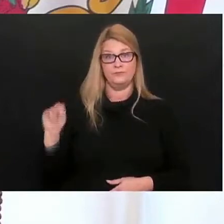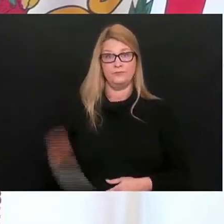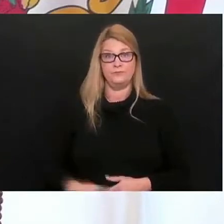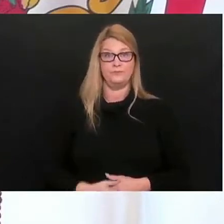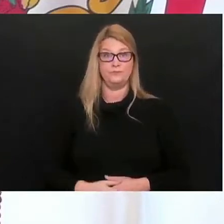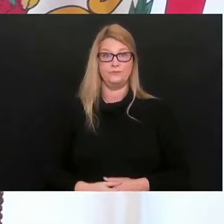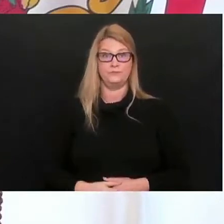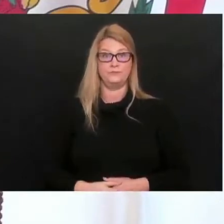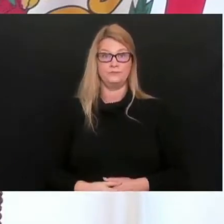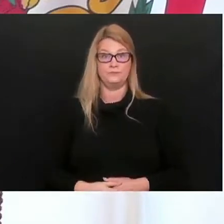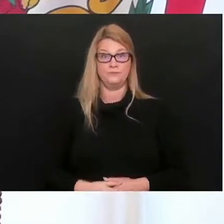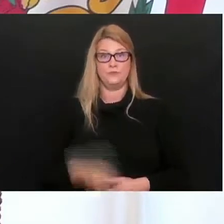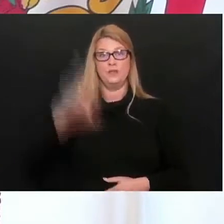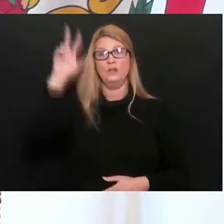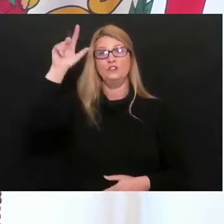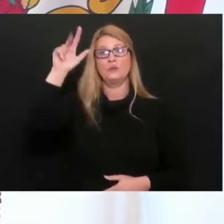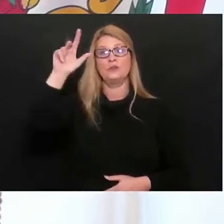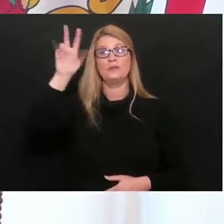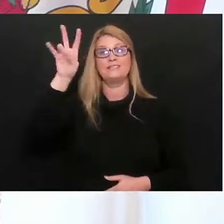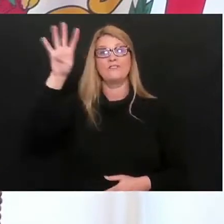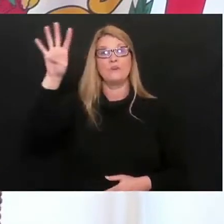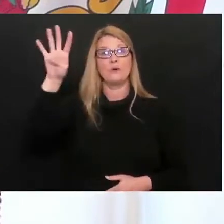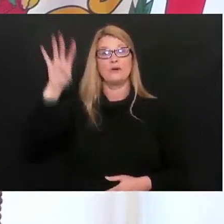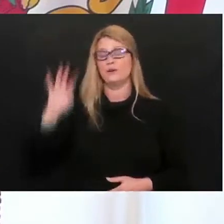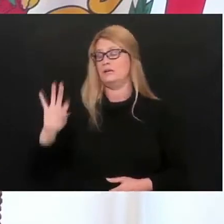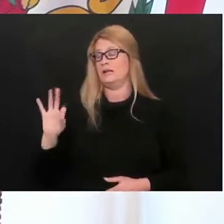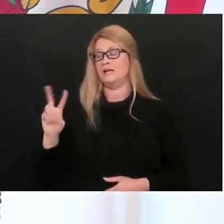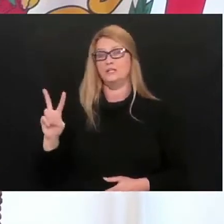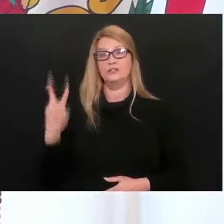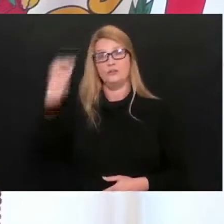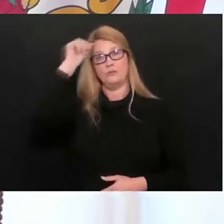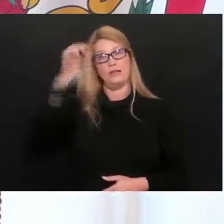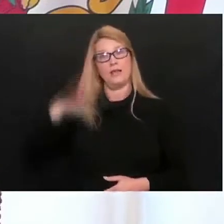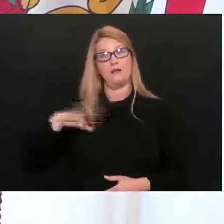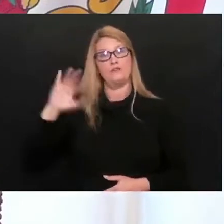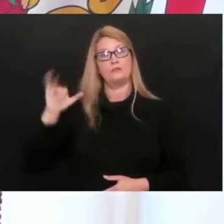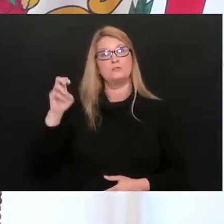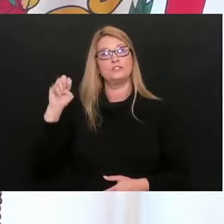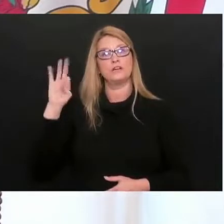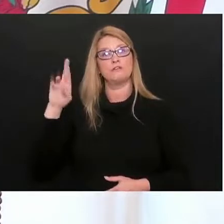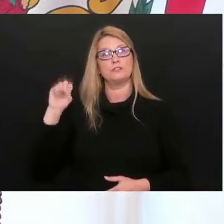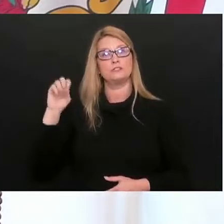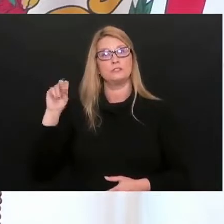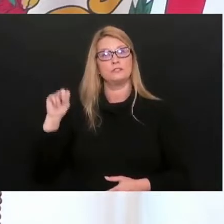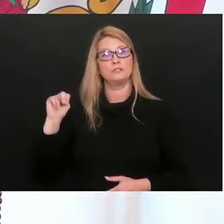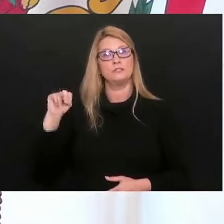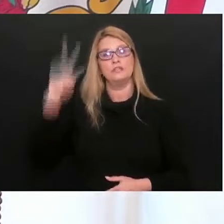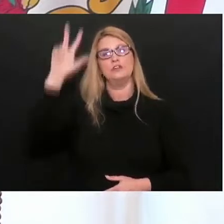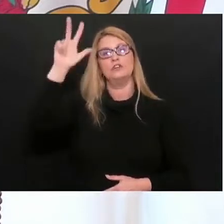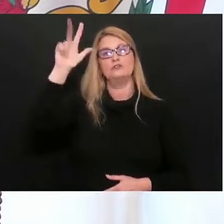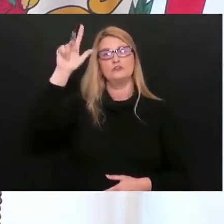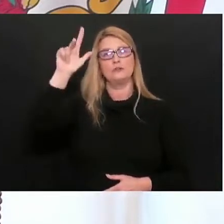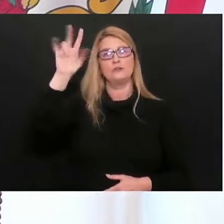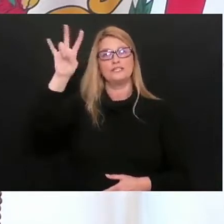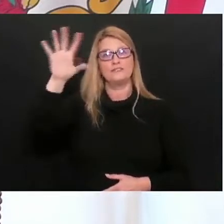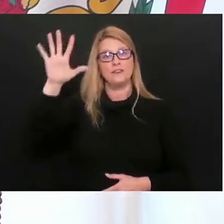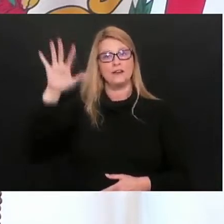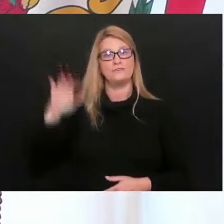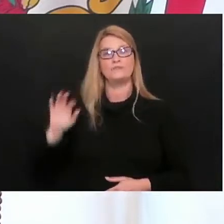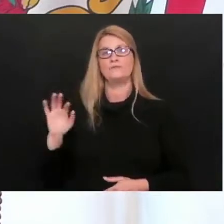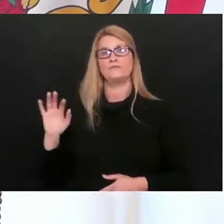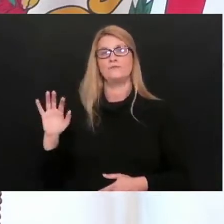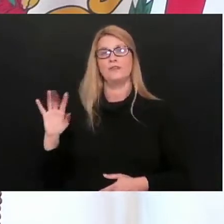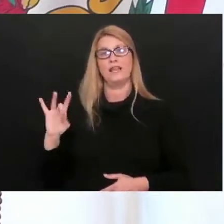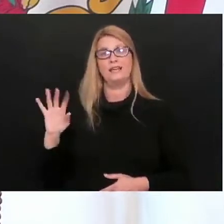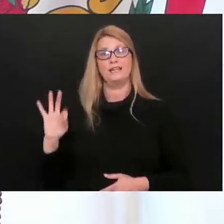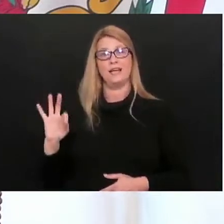Our 2,374th death is a 92-year-old male from Jefferson County. Our 2,375th death, an